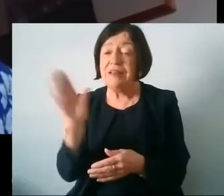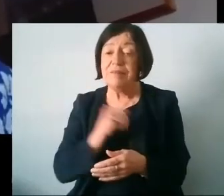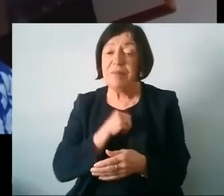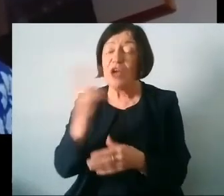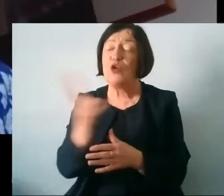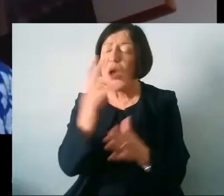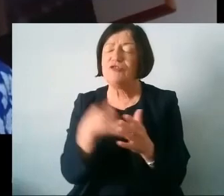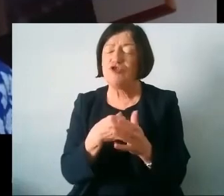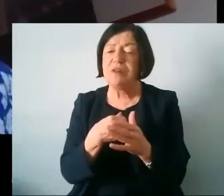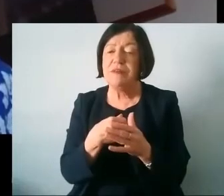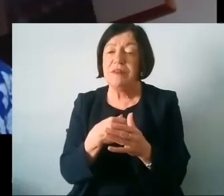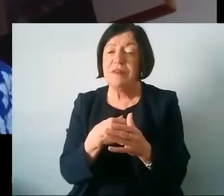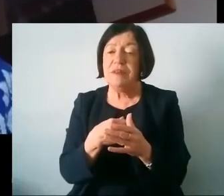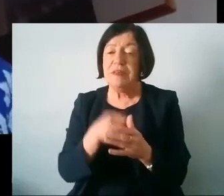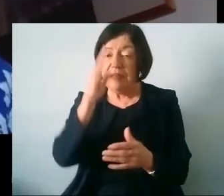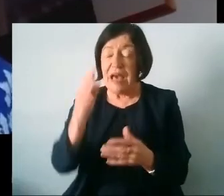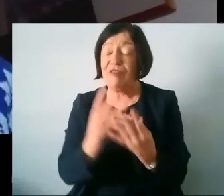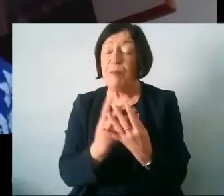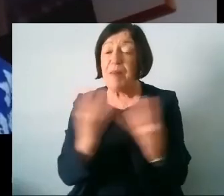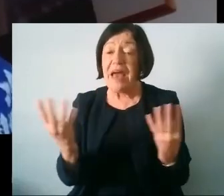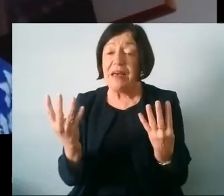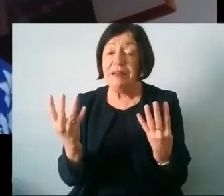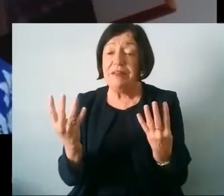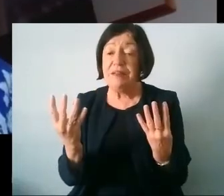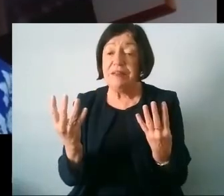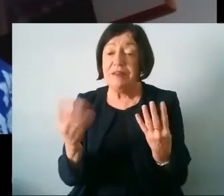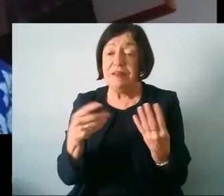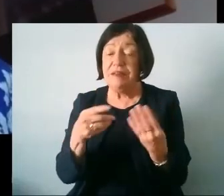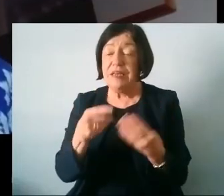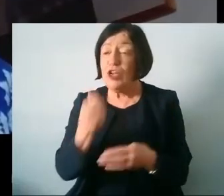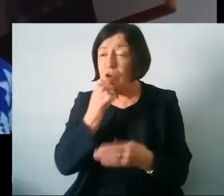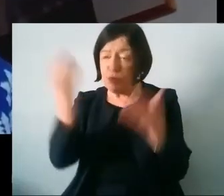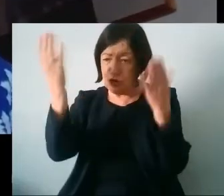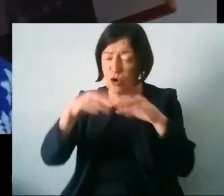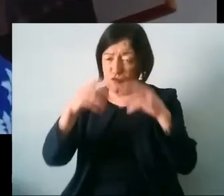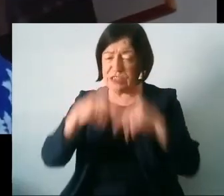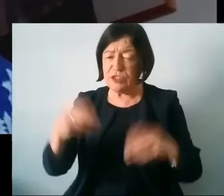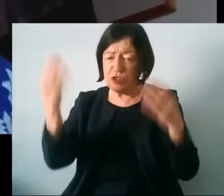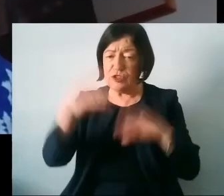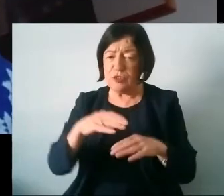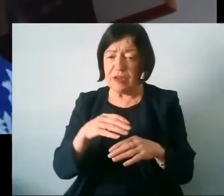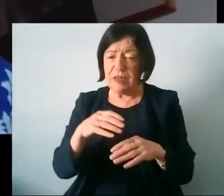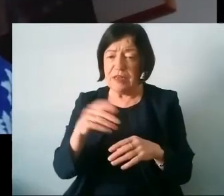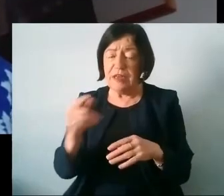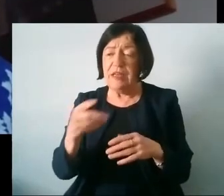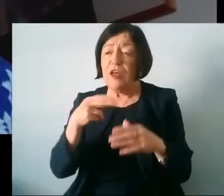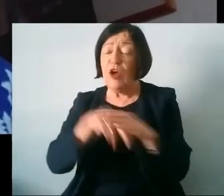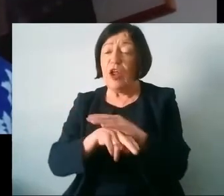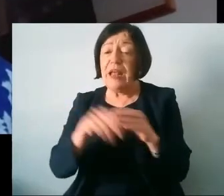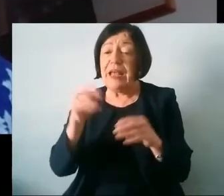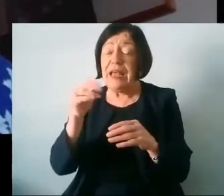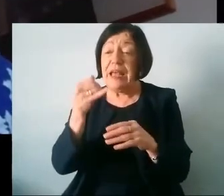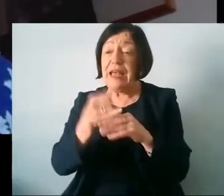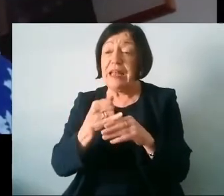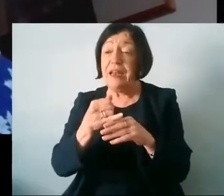is um directed at the panel statistics show that the um that attainment inequalities can also be linked